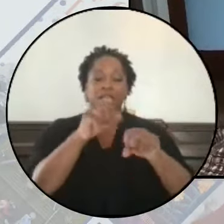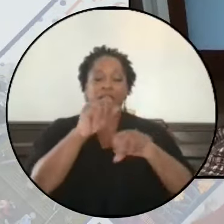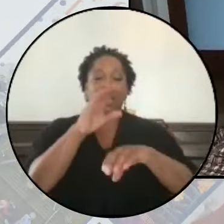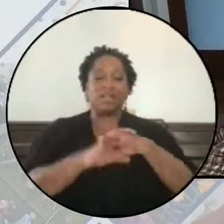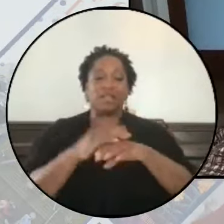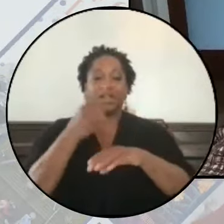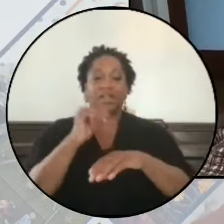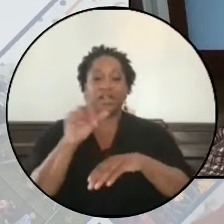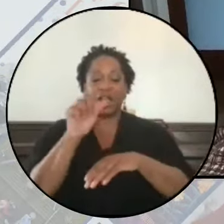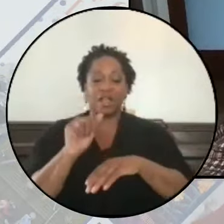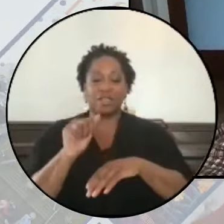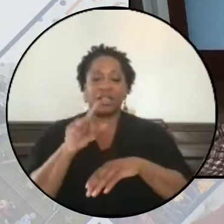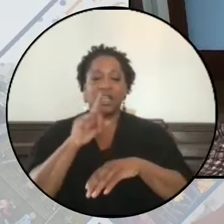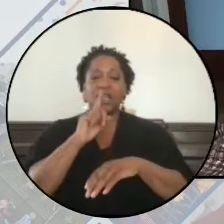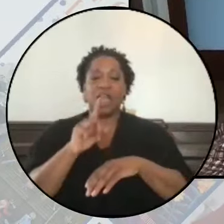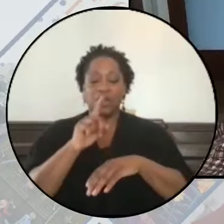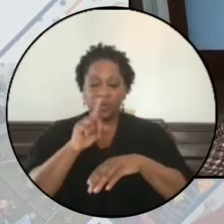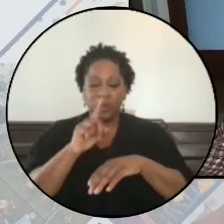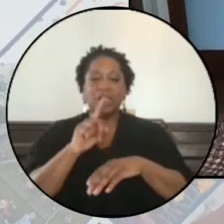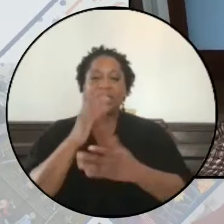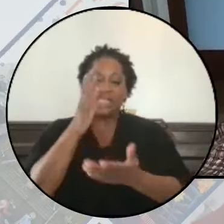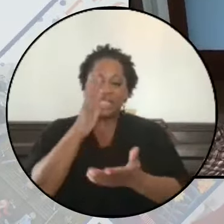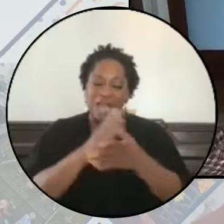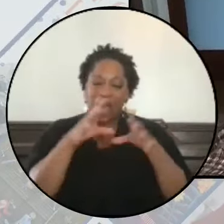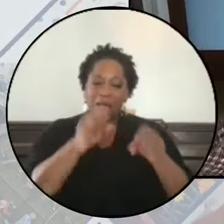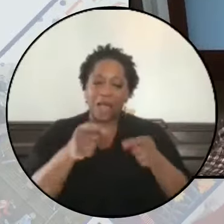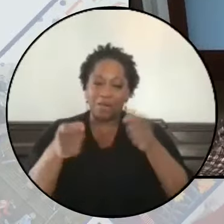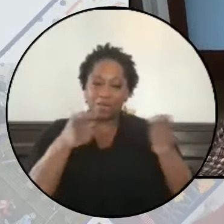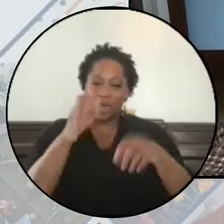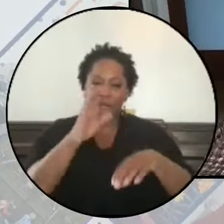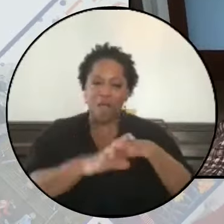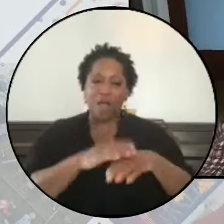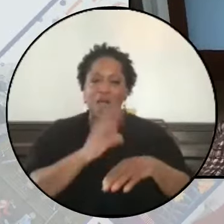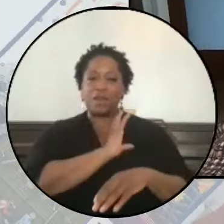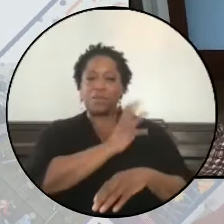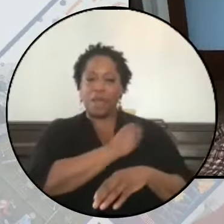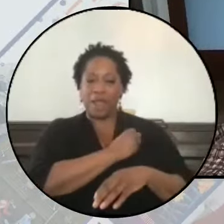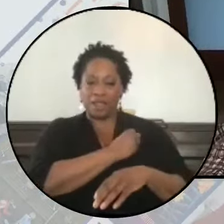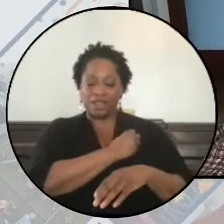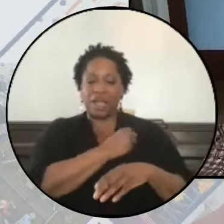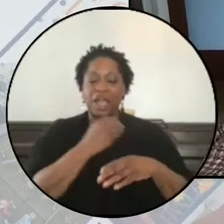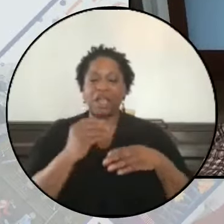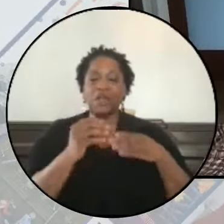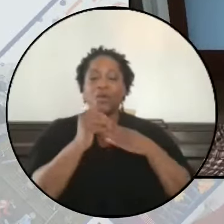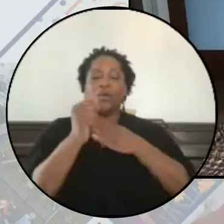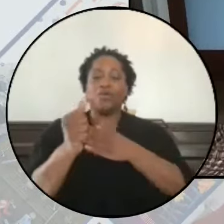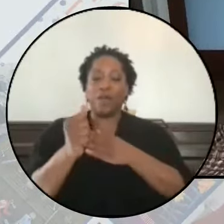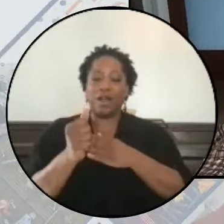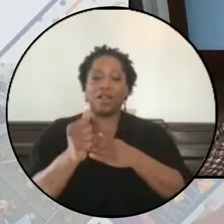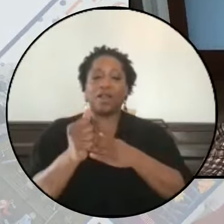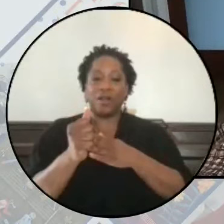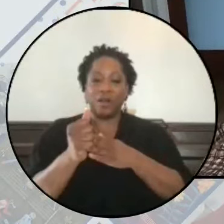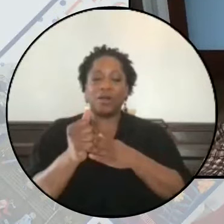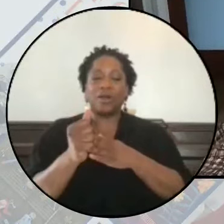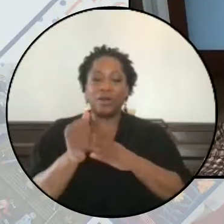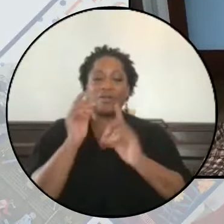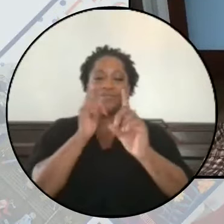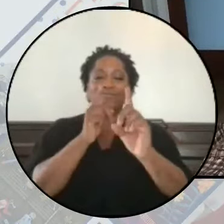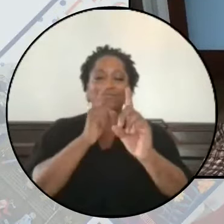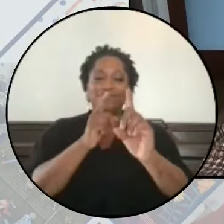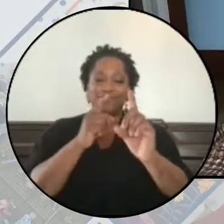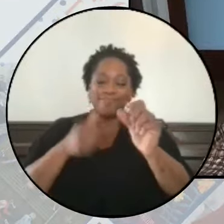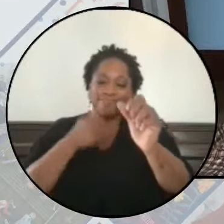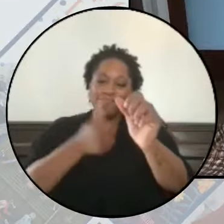to end the occupation of Palestine, we follow the lead of our Palestinian comrades and we